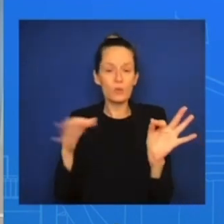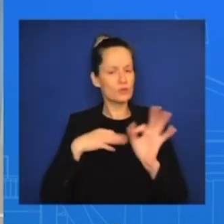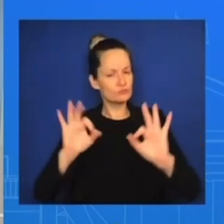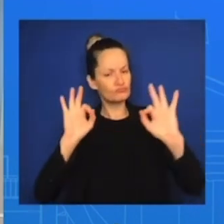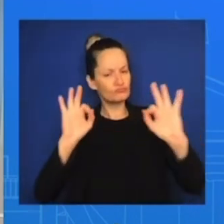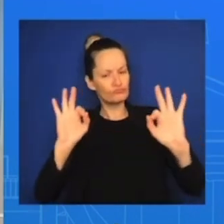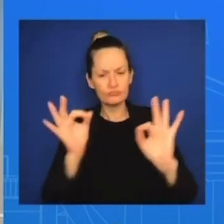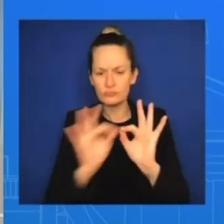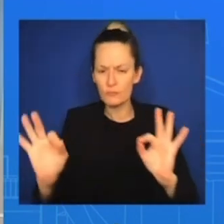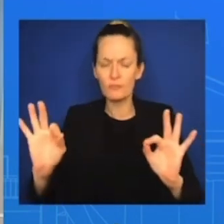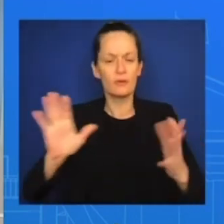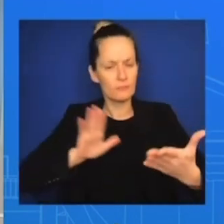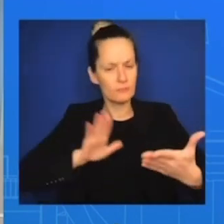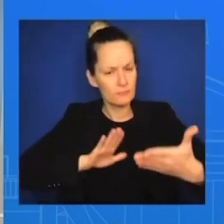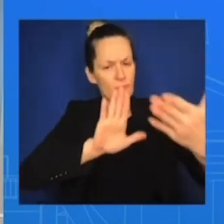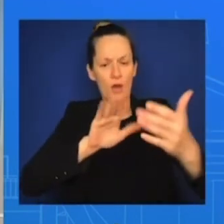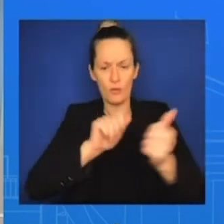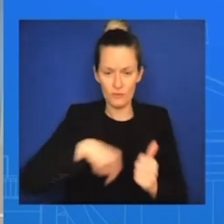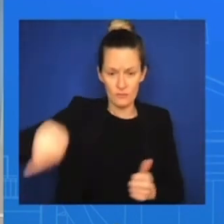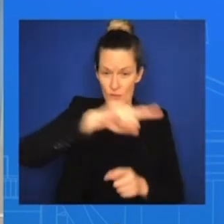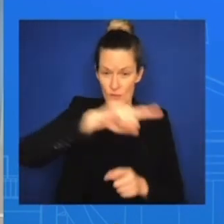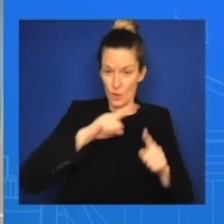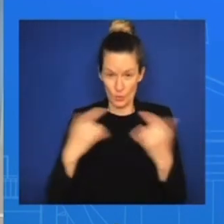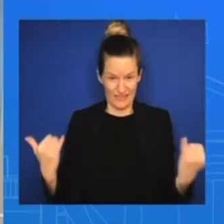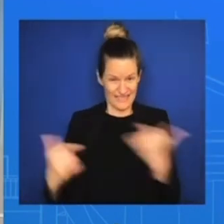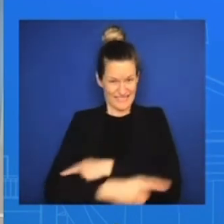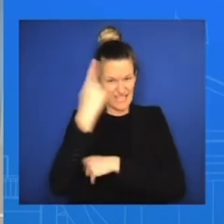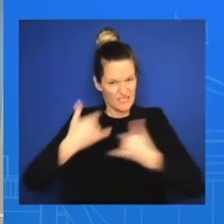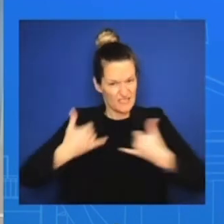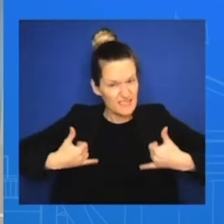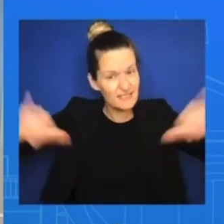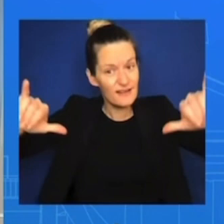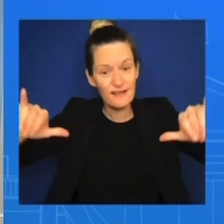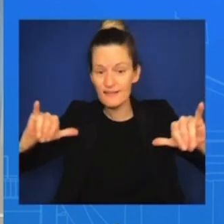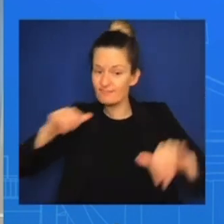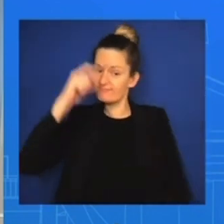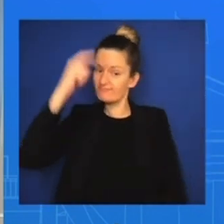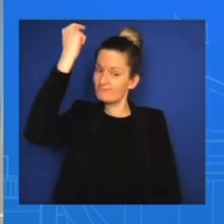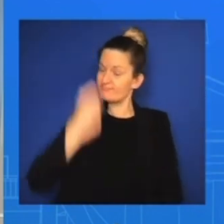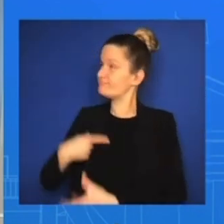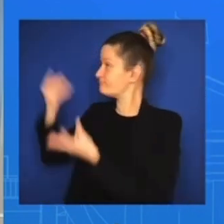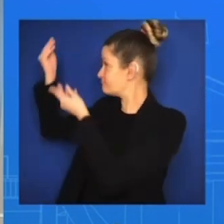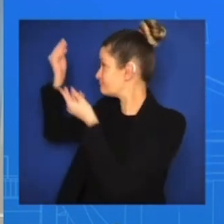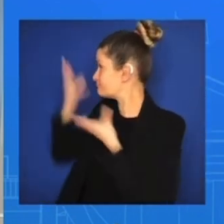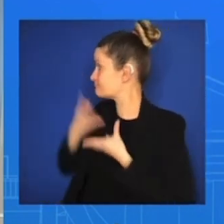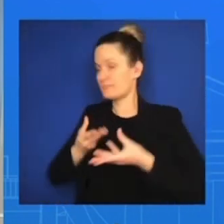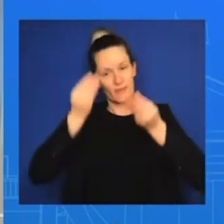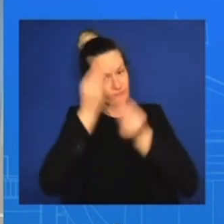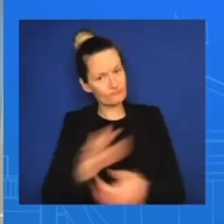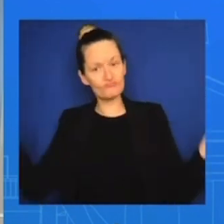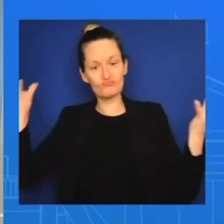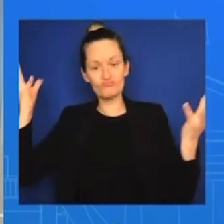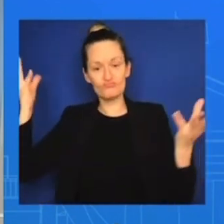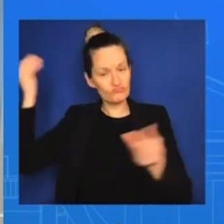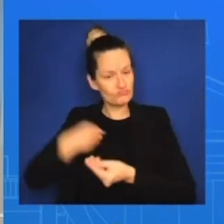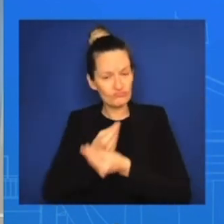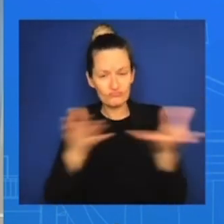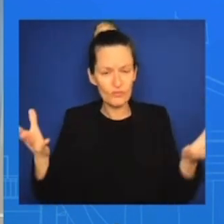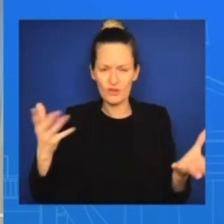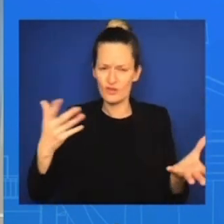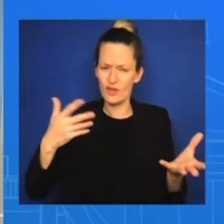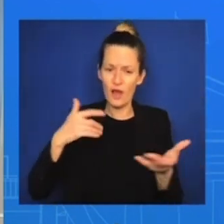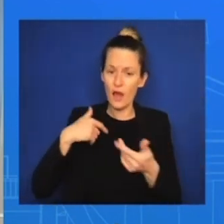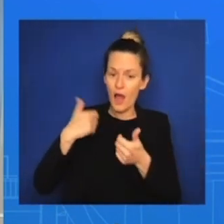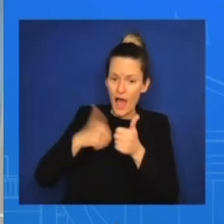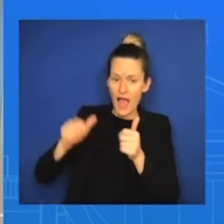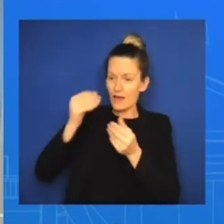information, and disinformation, and misinformation. And that has turned out to be an important platform where we can expand the relationship,